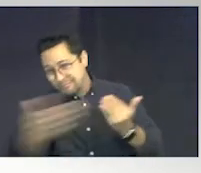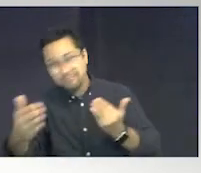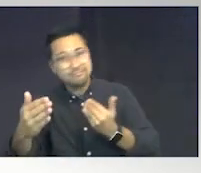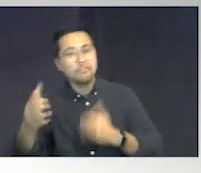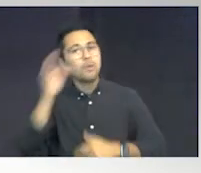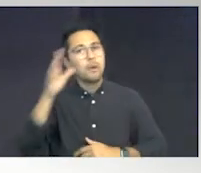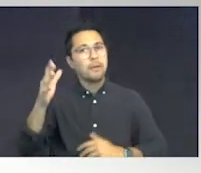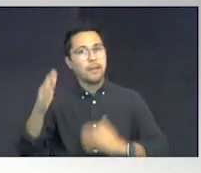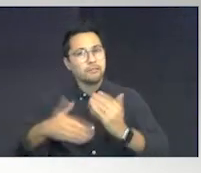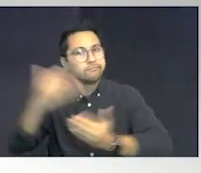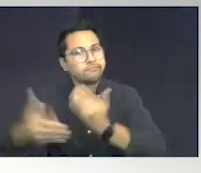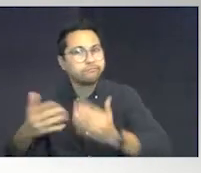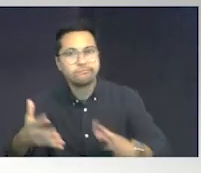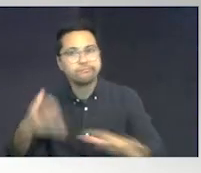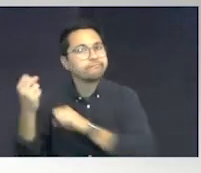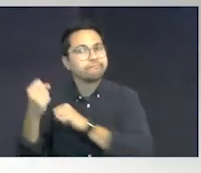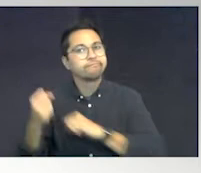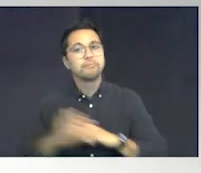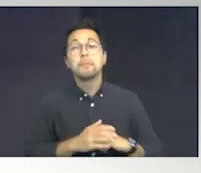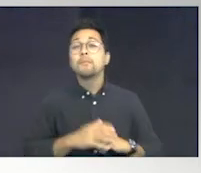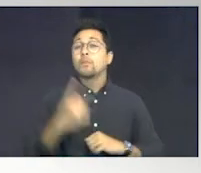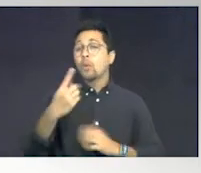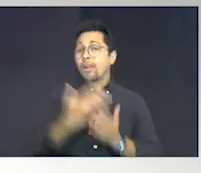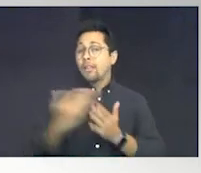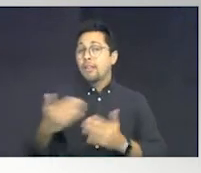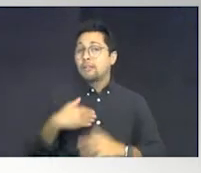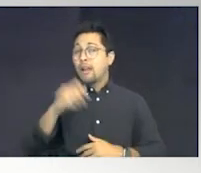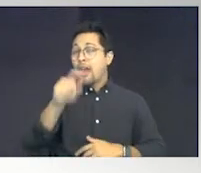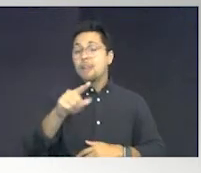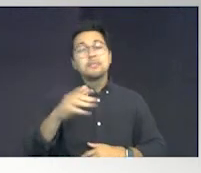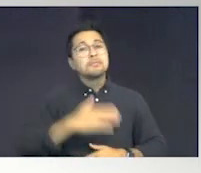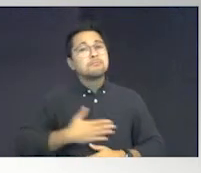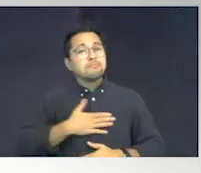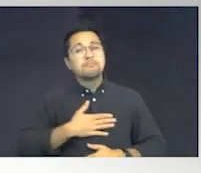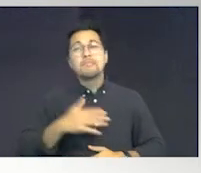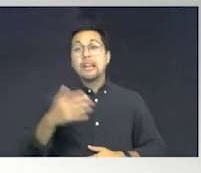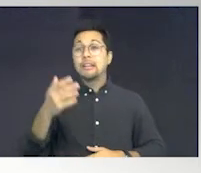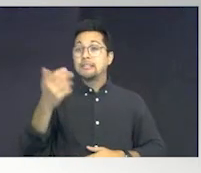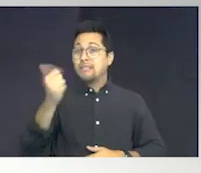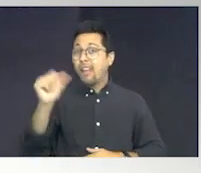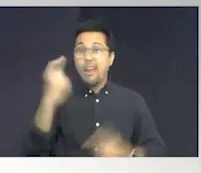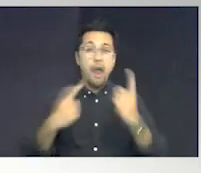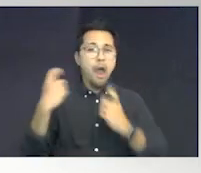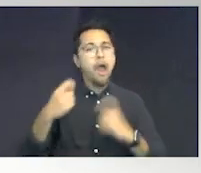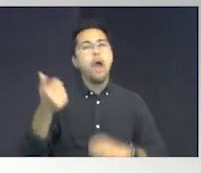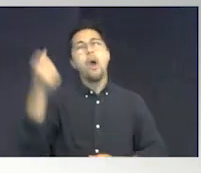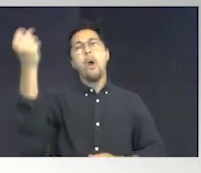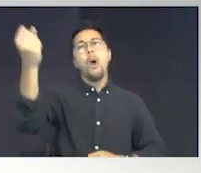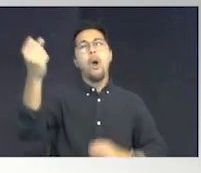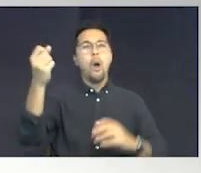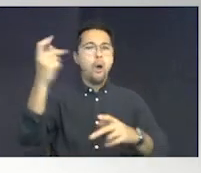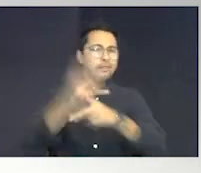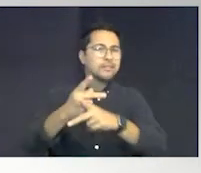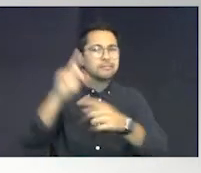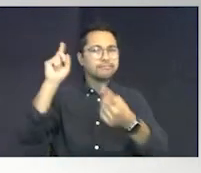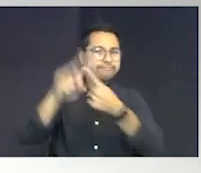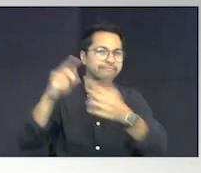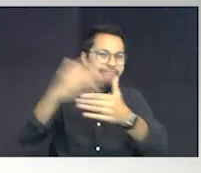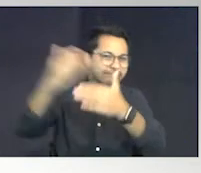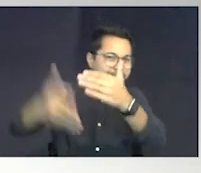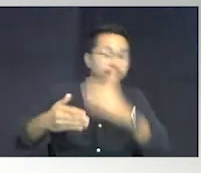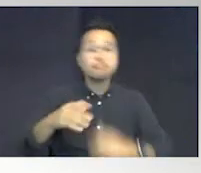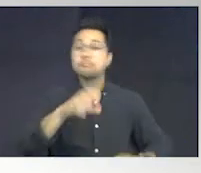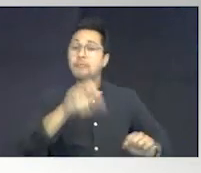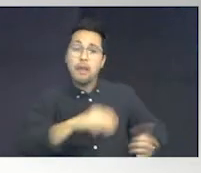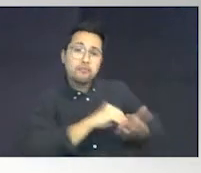curriculum. One of the things we're going to ask you to do is if you would please hold your questions until the end. Write them down. We did give you